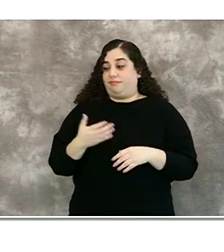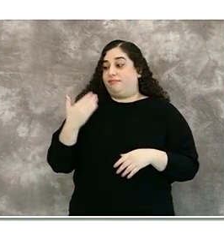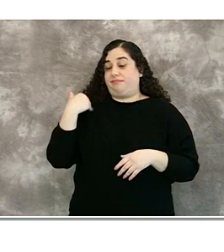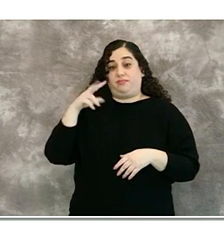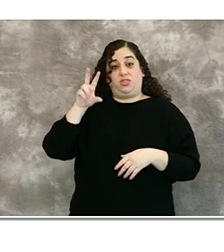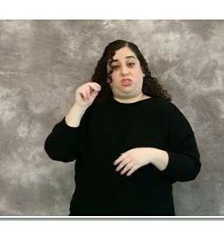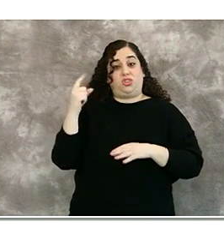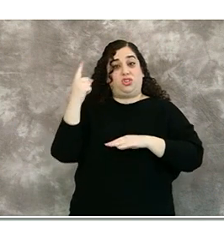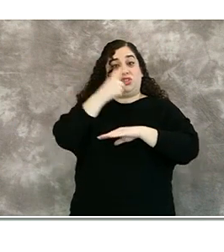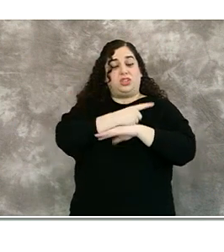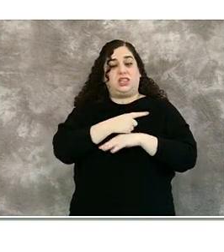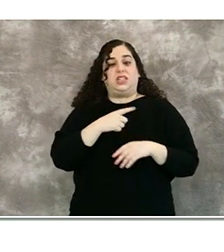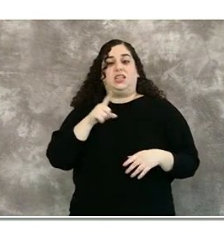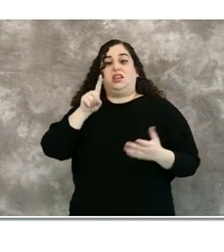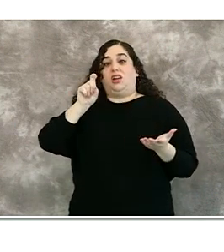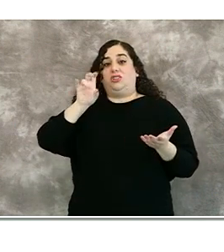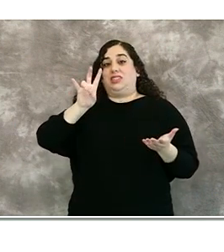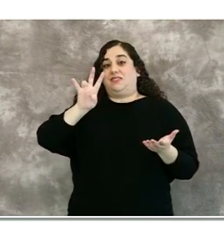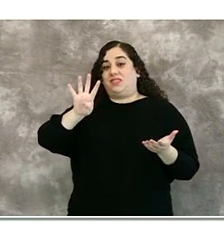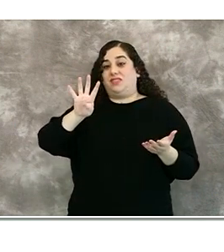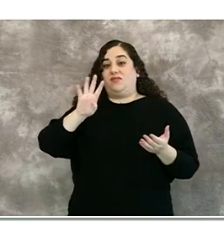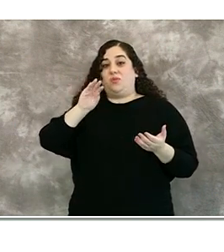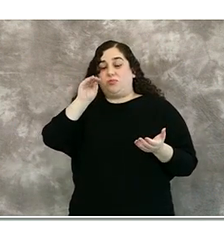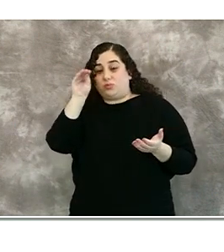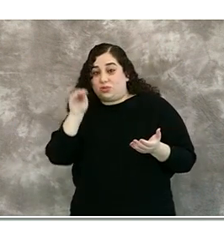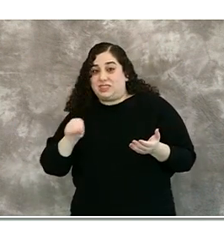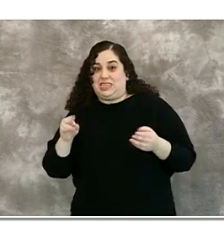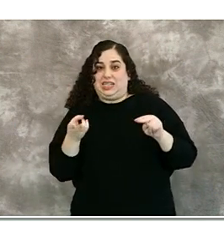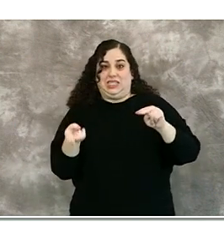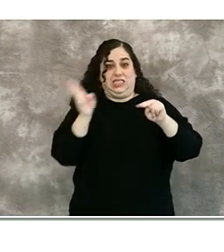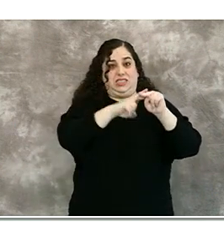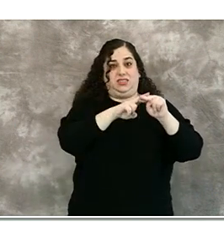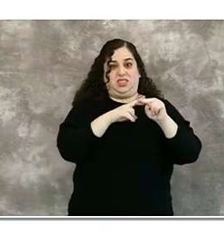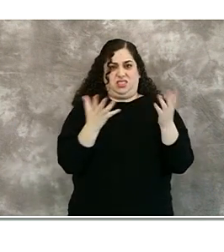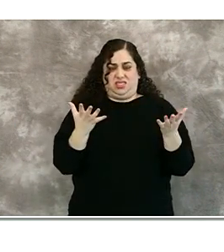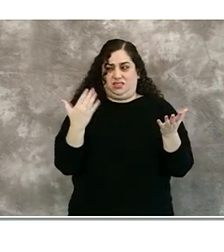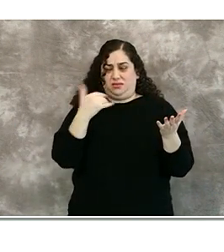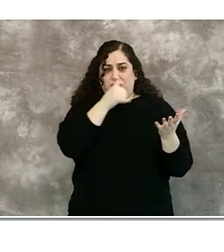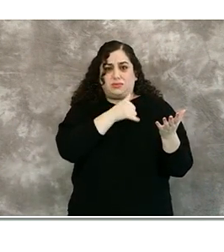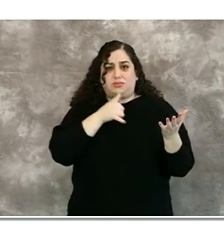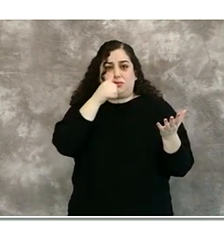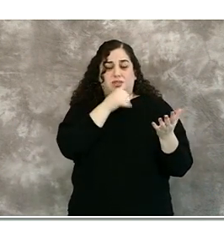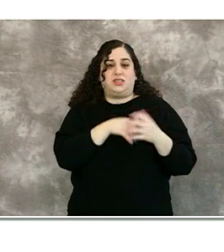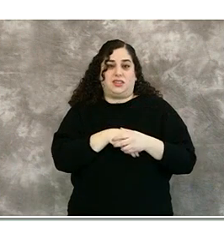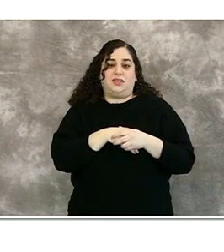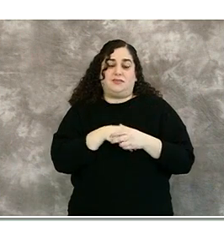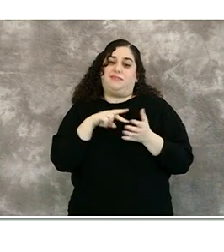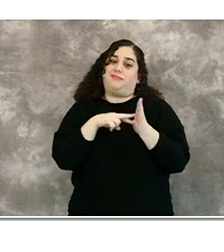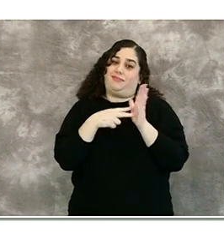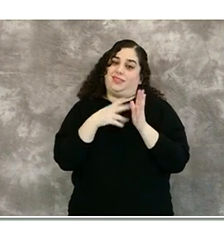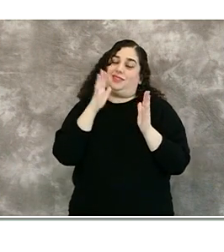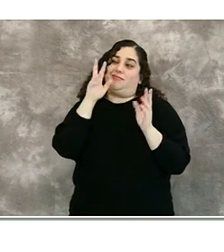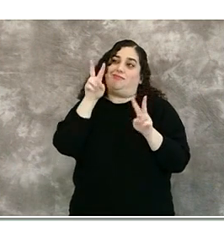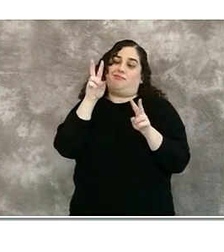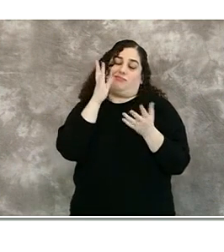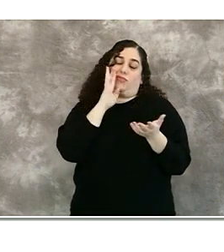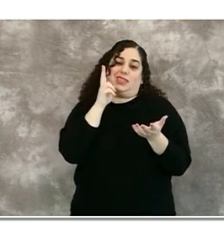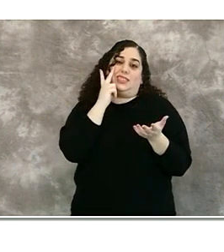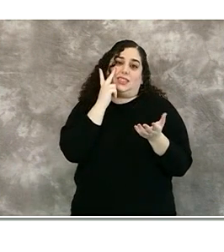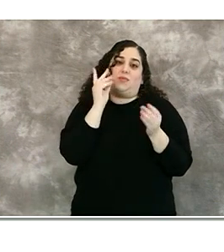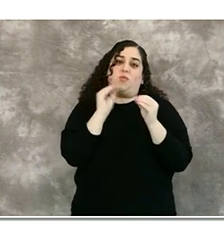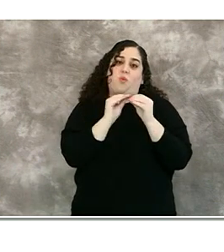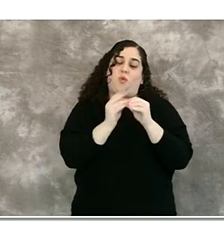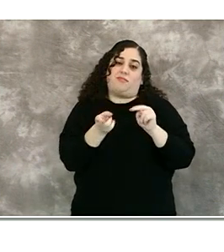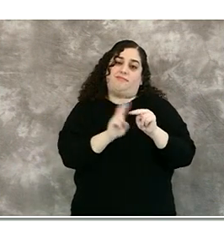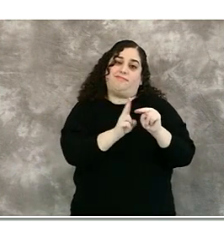174% increase in hospitalizations in the last 30 days and we expect this to rise. The next slide shows the last 30